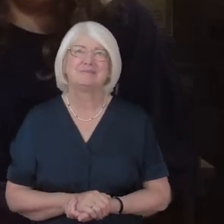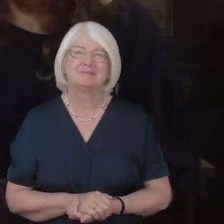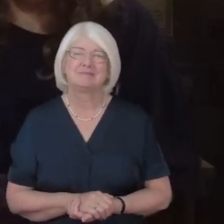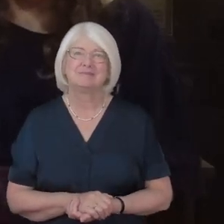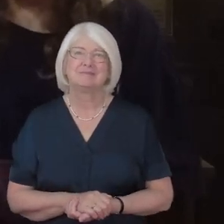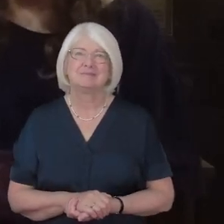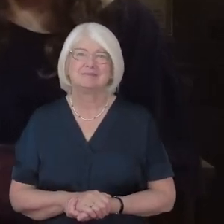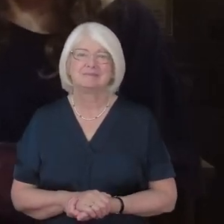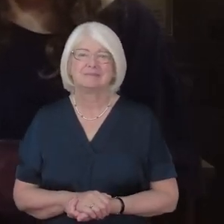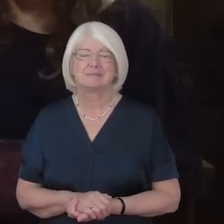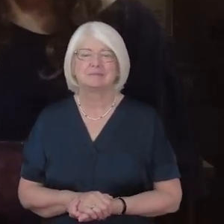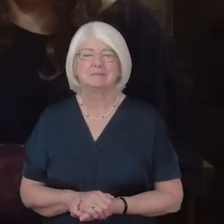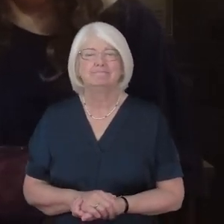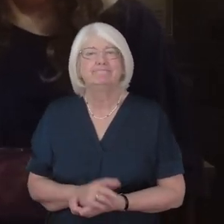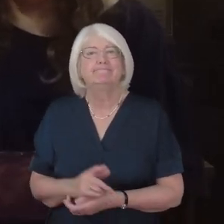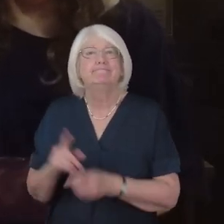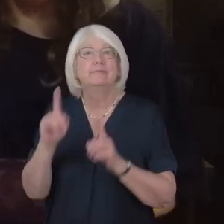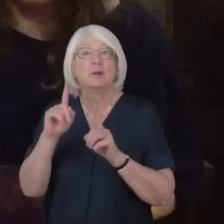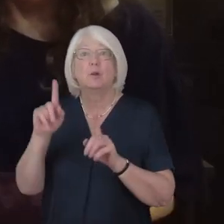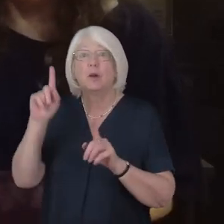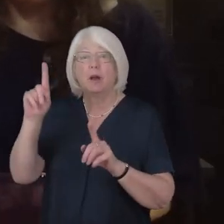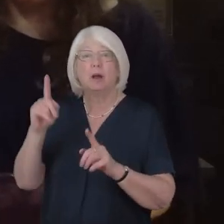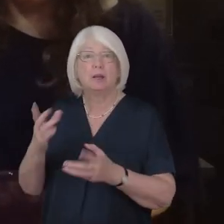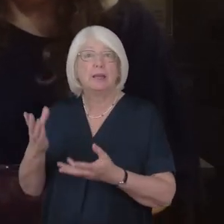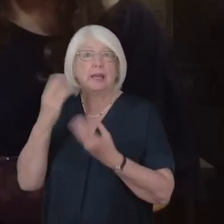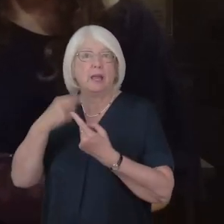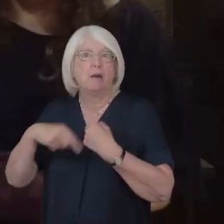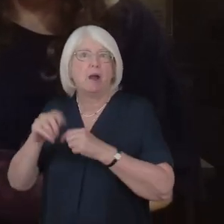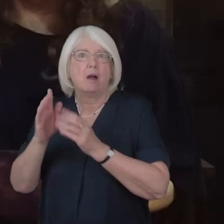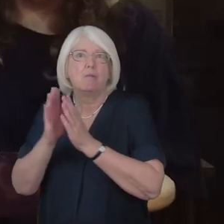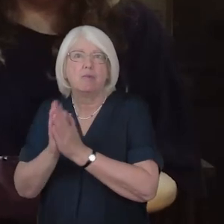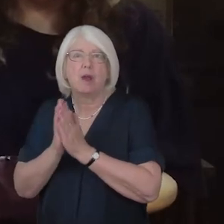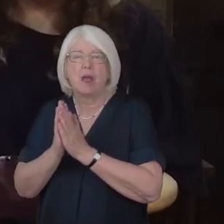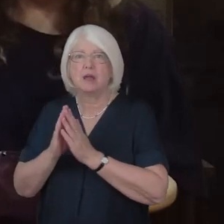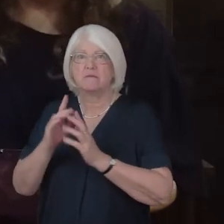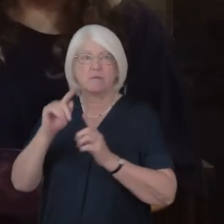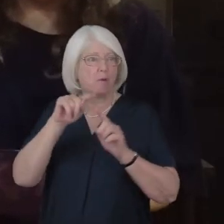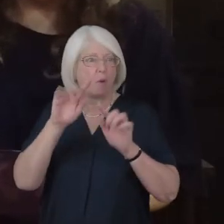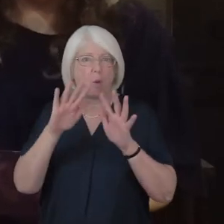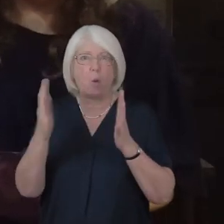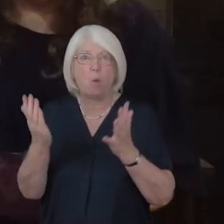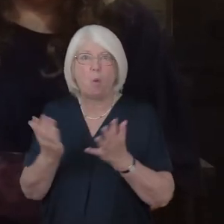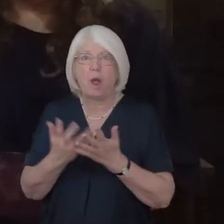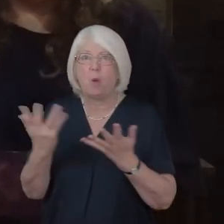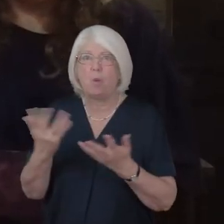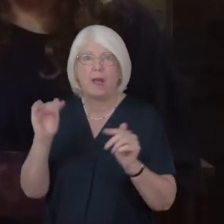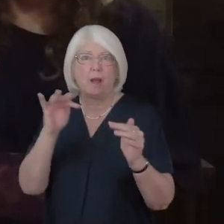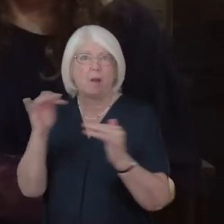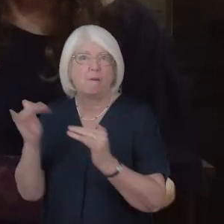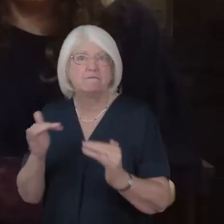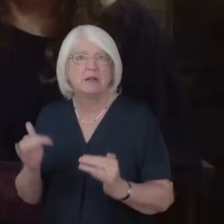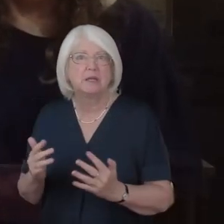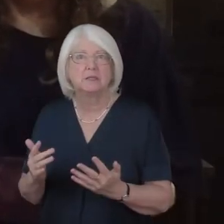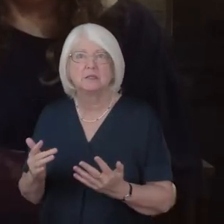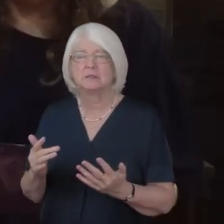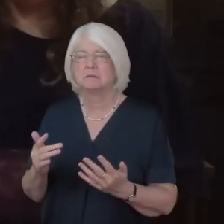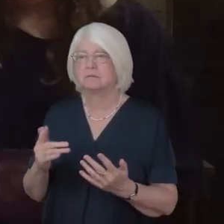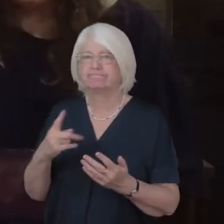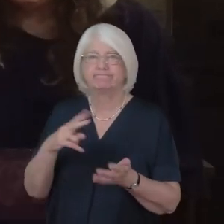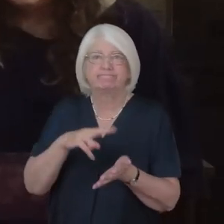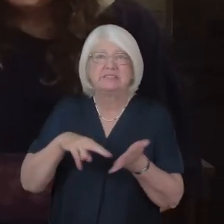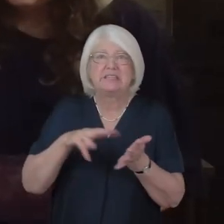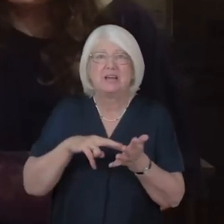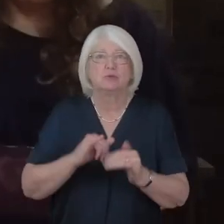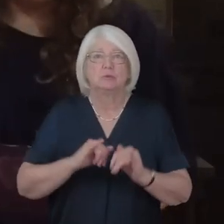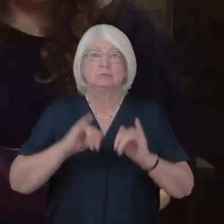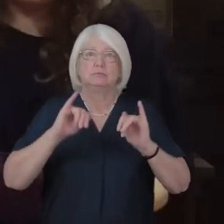Lord God, hear our prayers for parts of your world where there is conflict where natural disasters have left